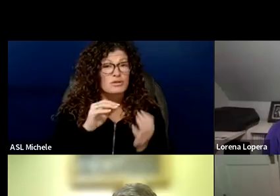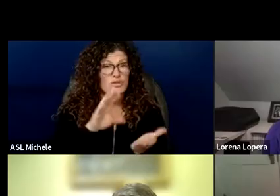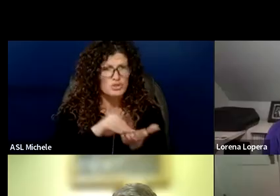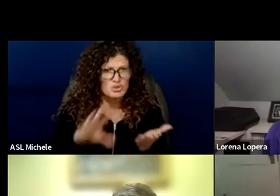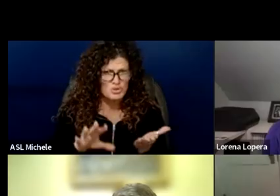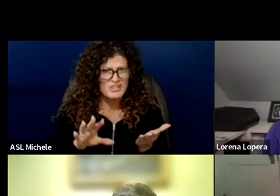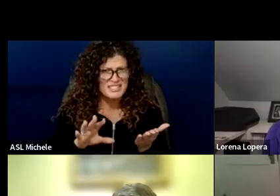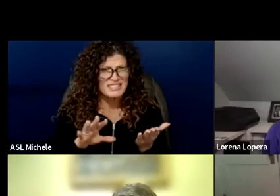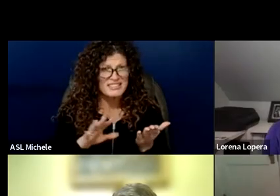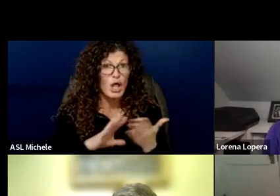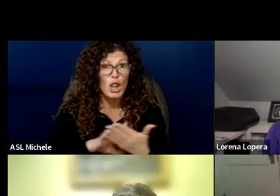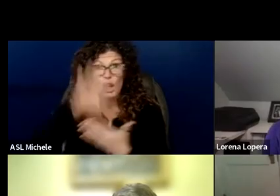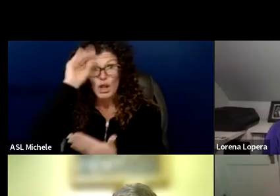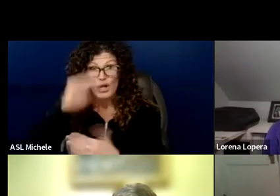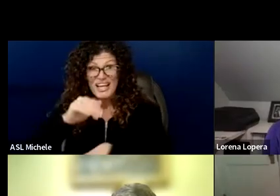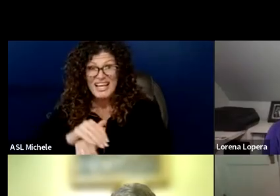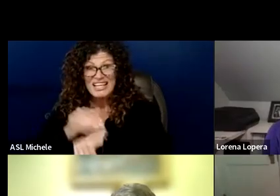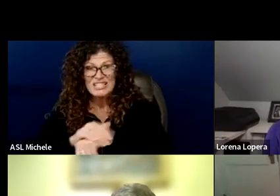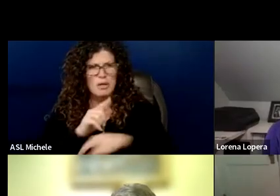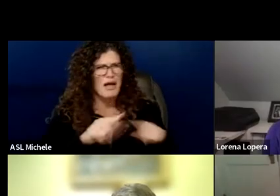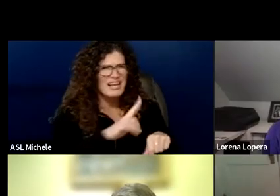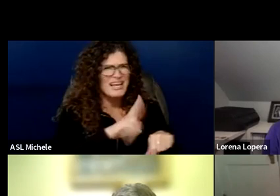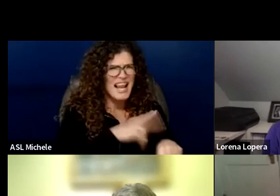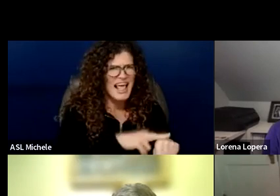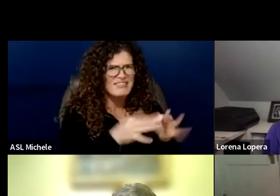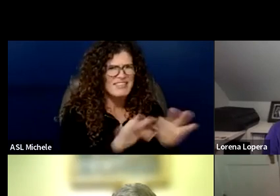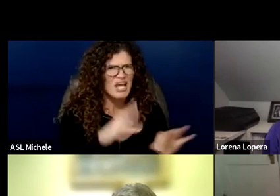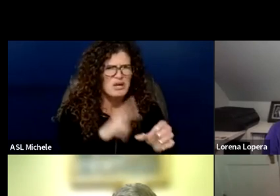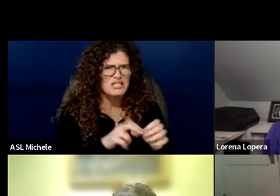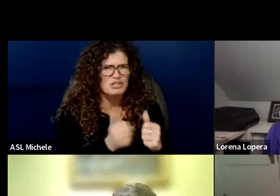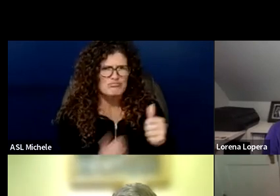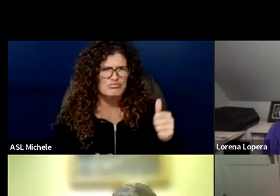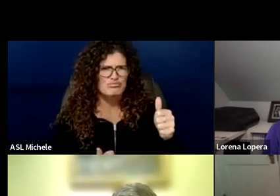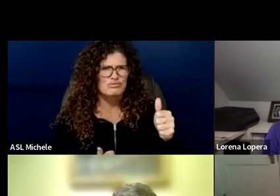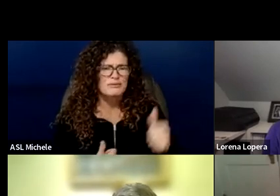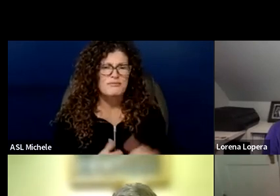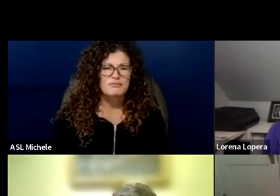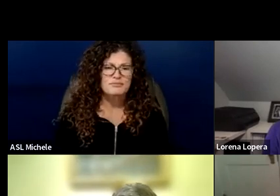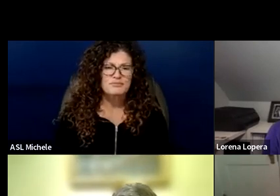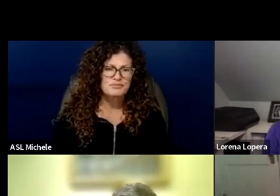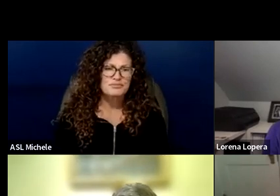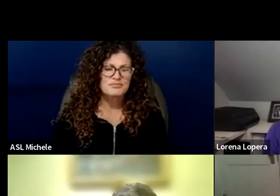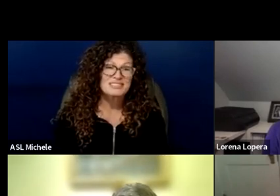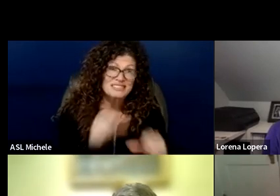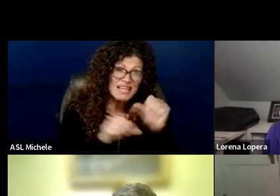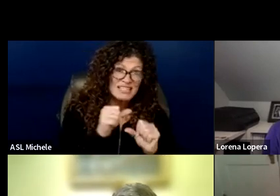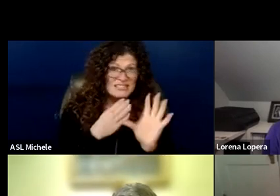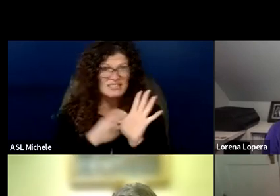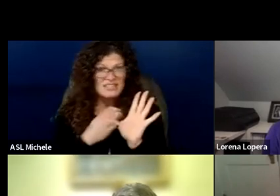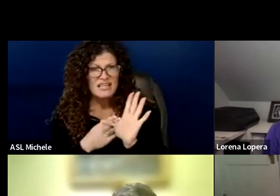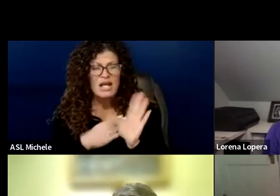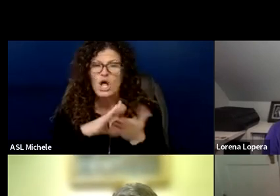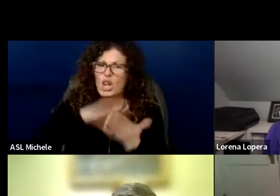while losing their native language scientists and psychologists have shown that being bilingual confers learning